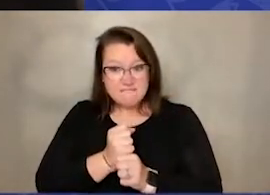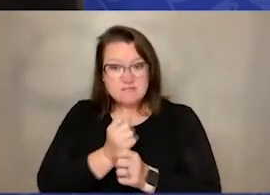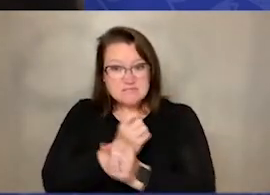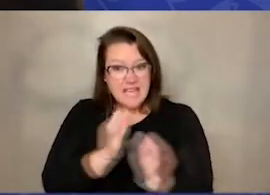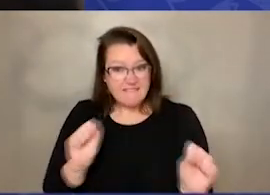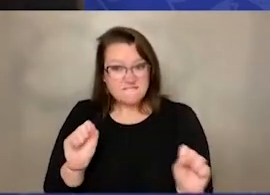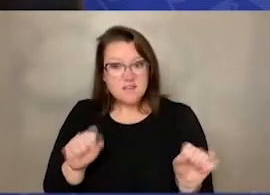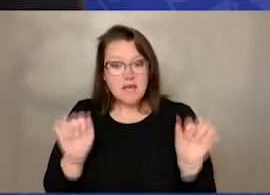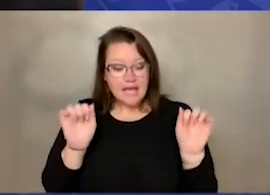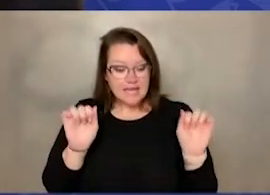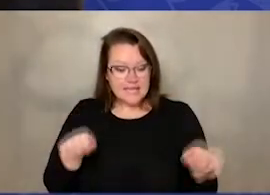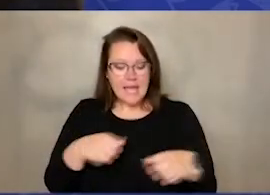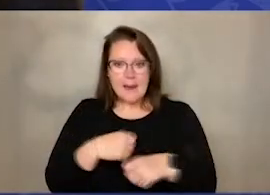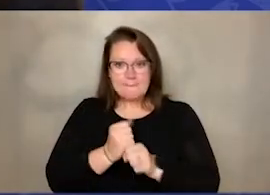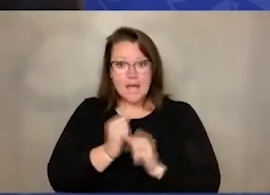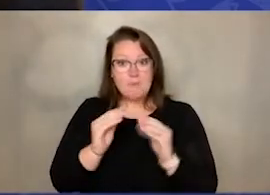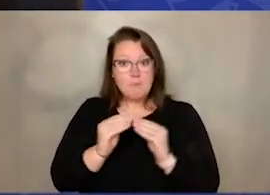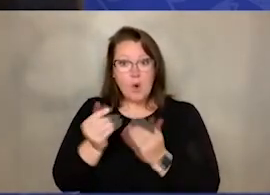glue on this section.